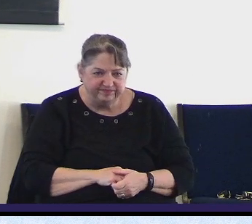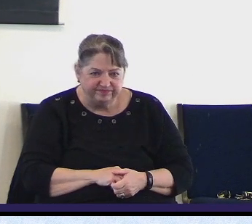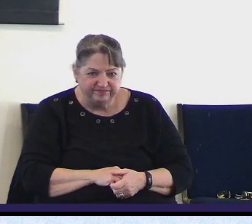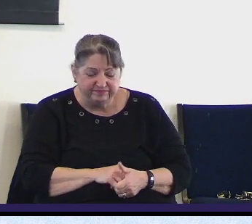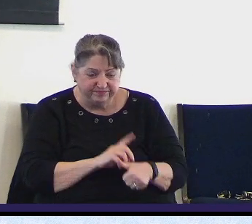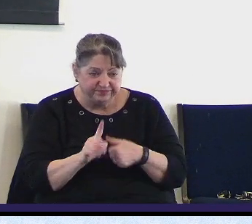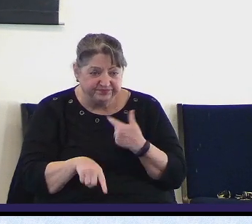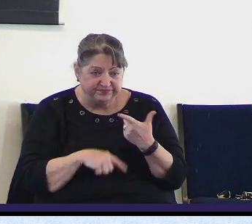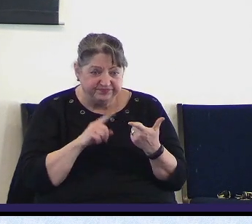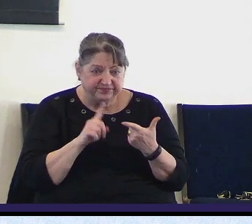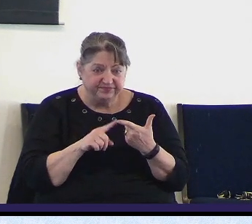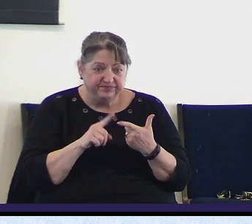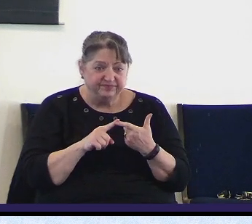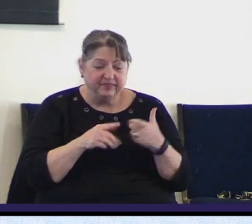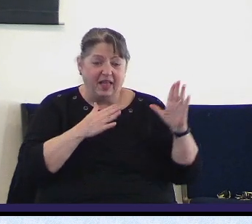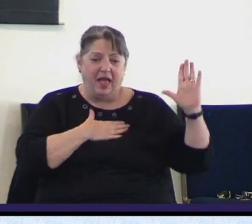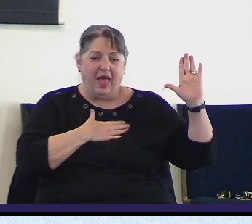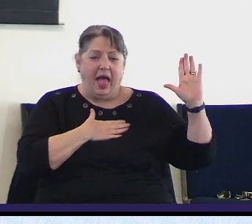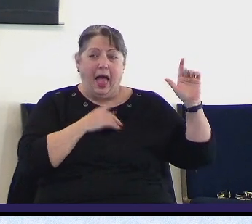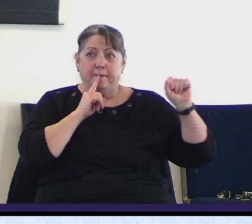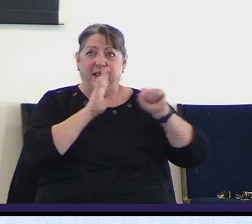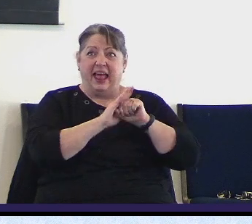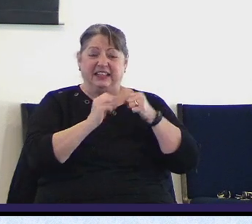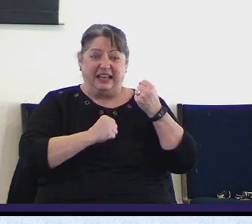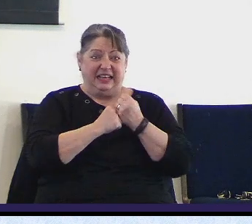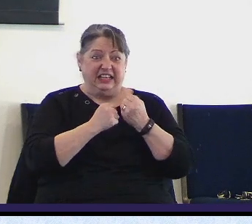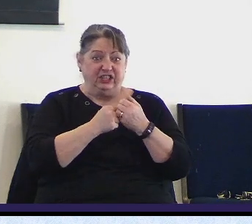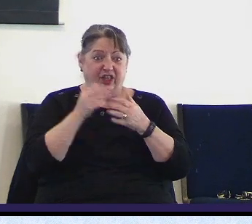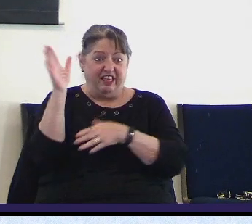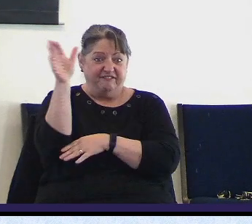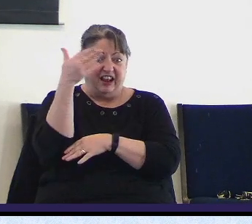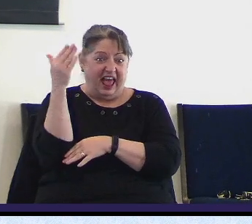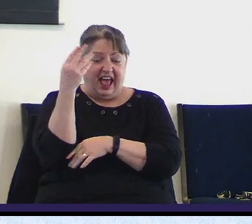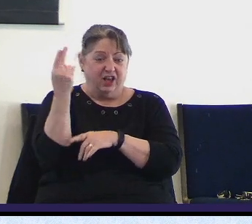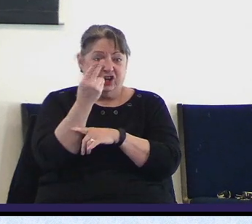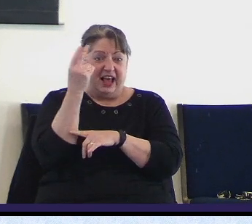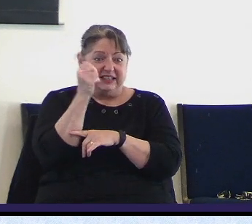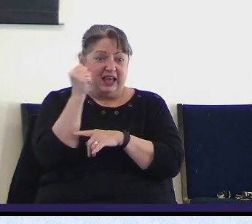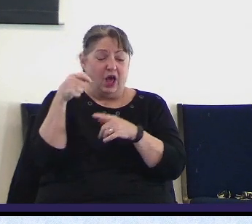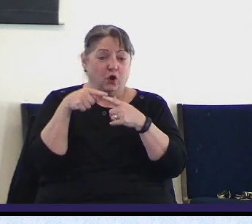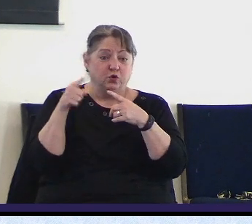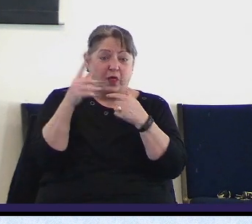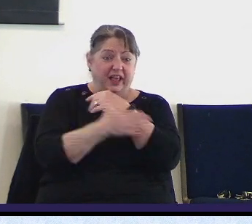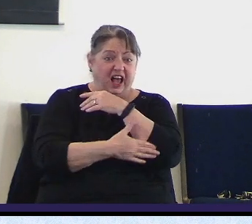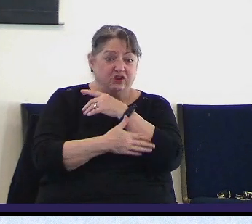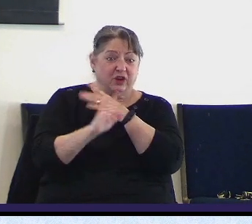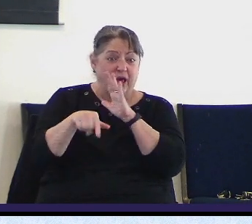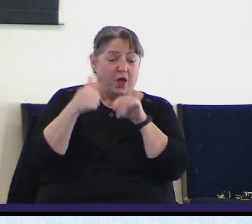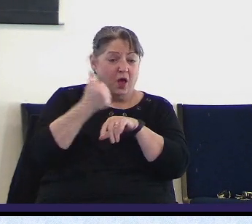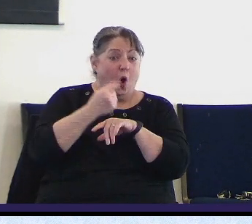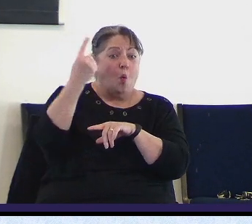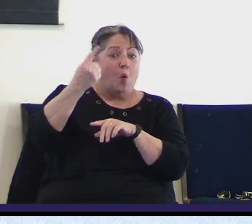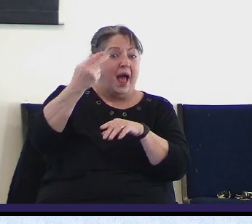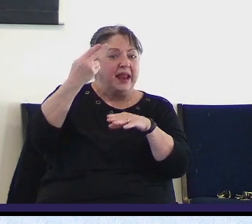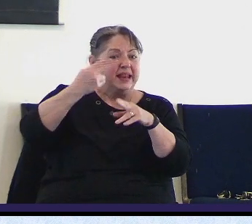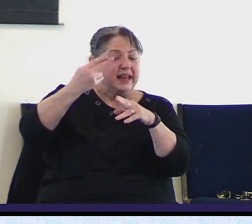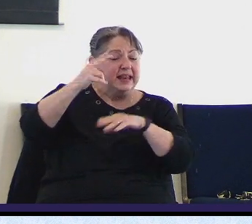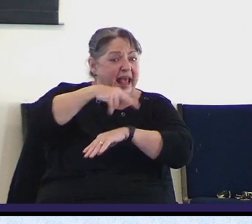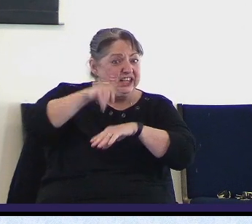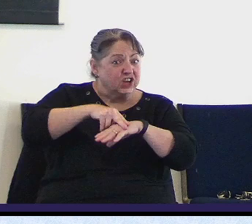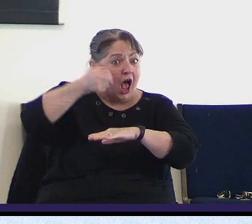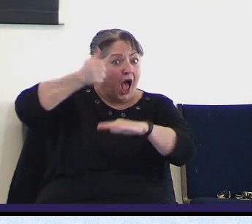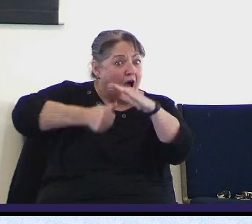I mean, I pledge allegiance to the flag of the United States of America and to the republic for which it stands. One nation under